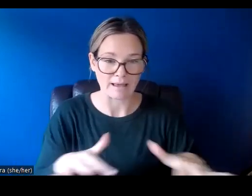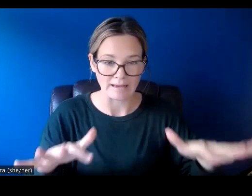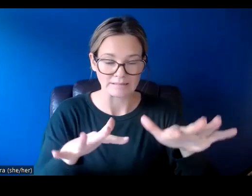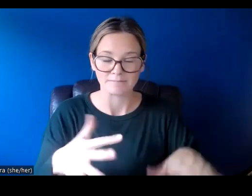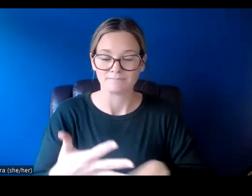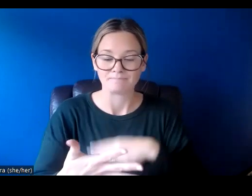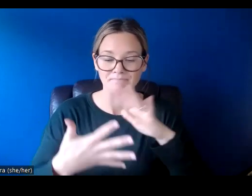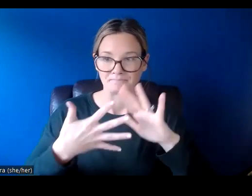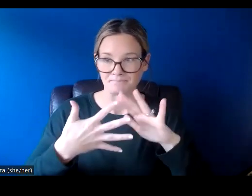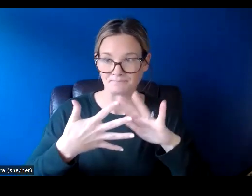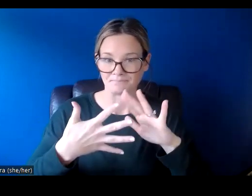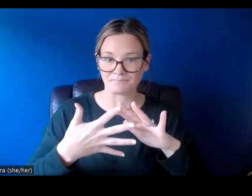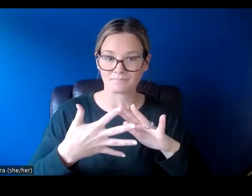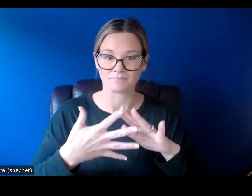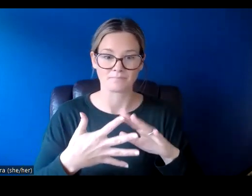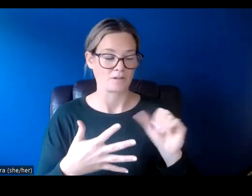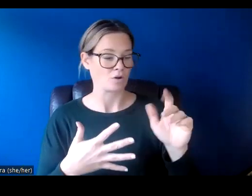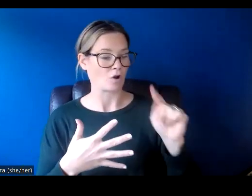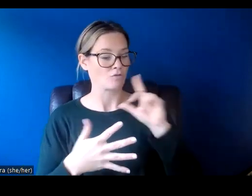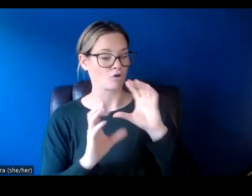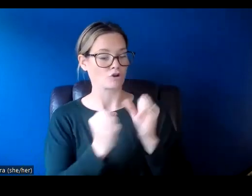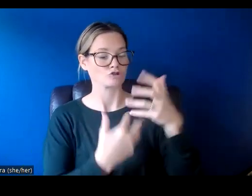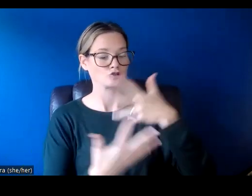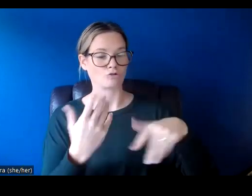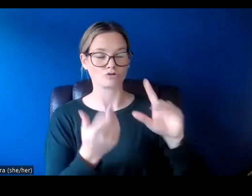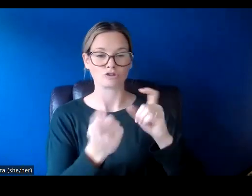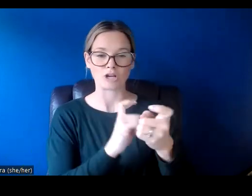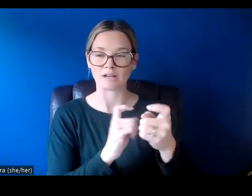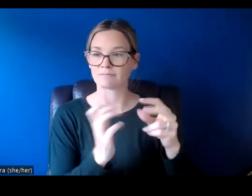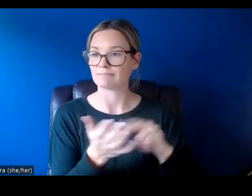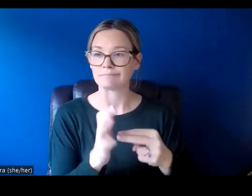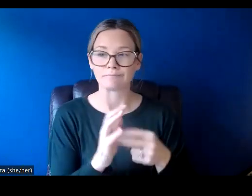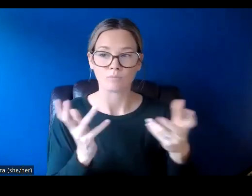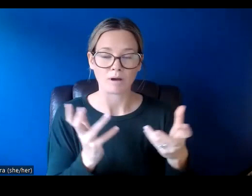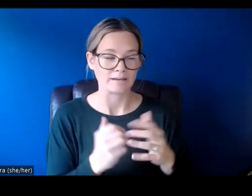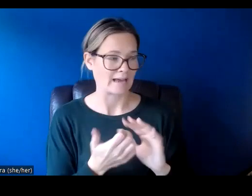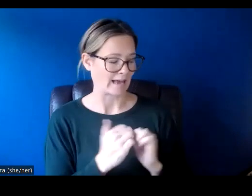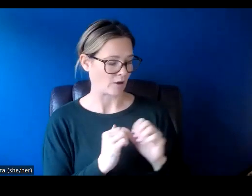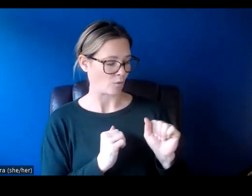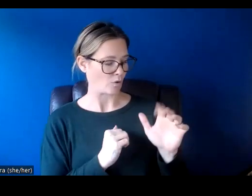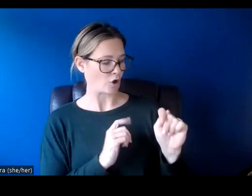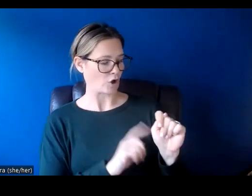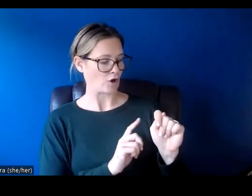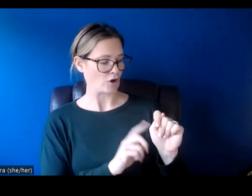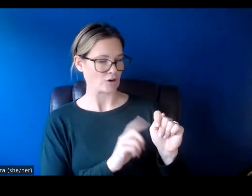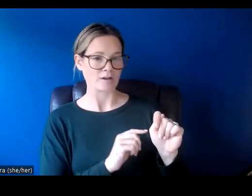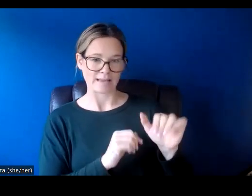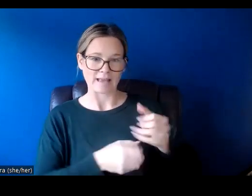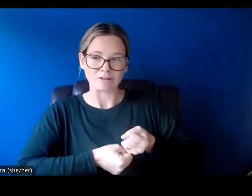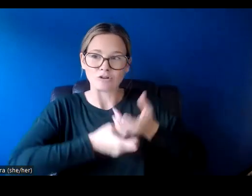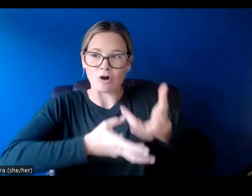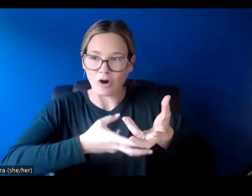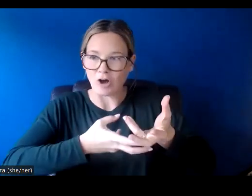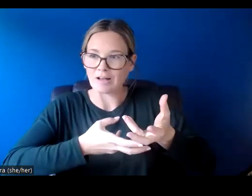Two, art for social change. Here we want you to consider how art can be a force for social change.